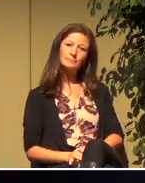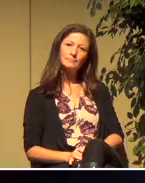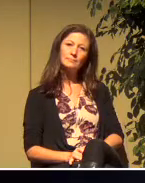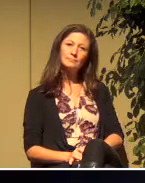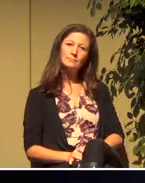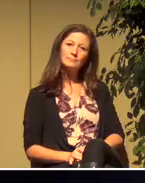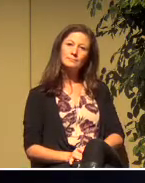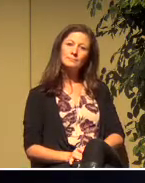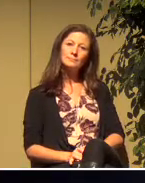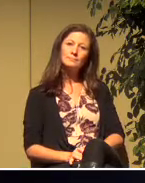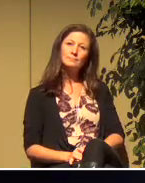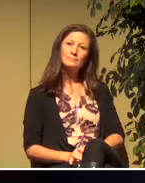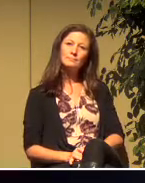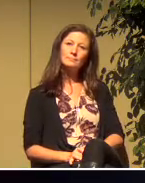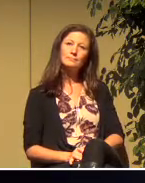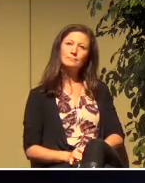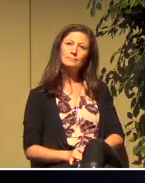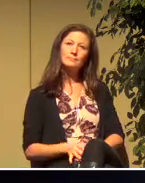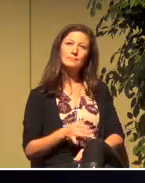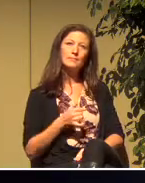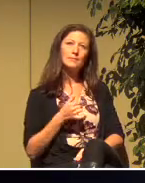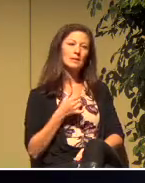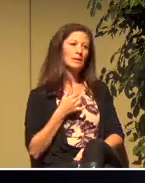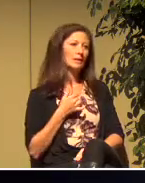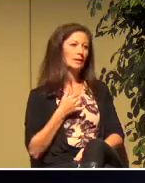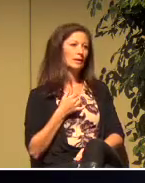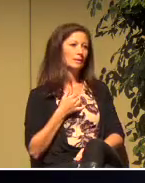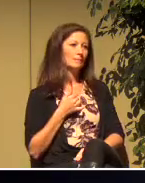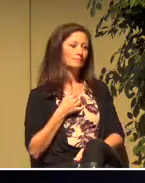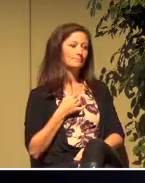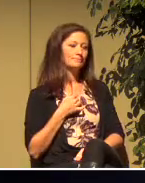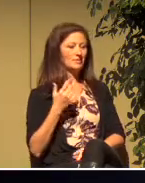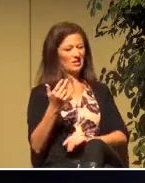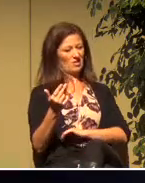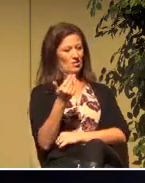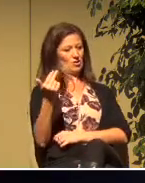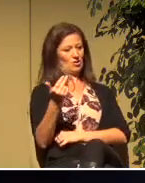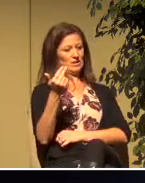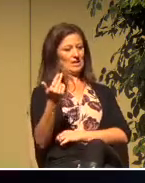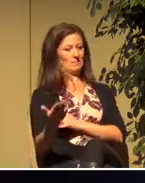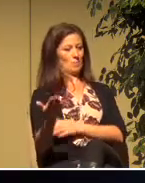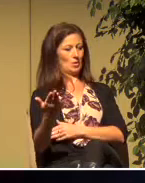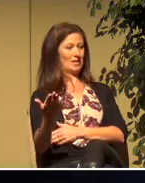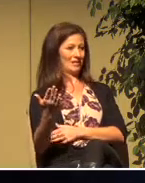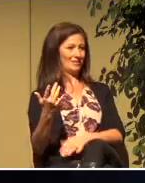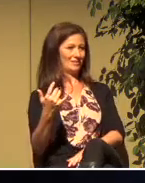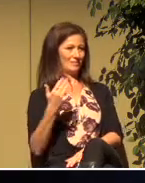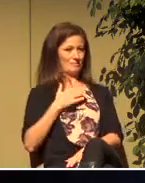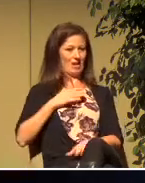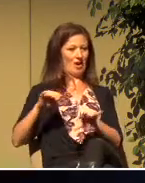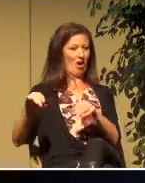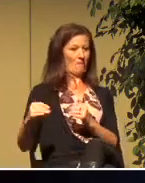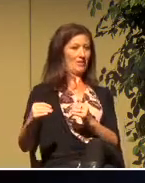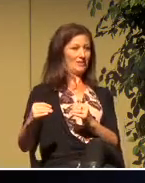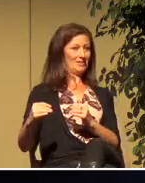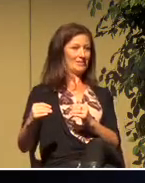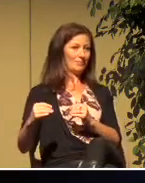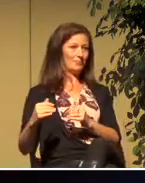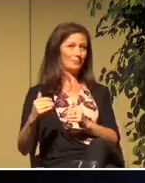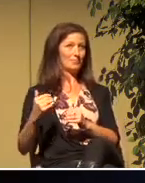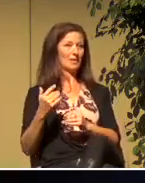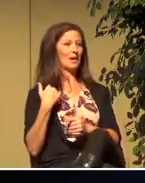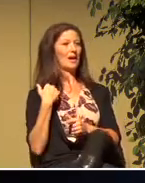have a note in my office it appeared one Thursday morning let me show it to you